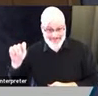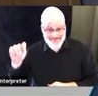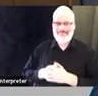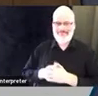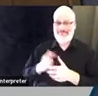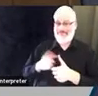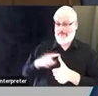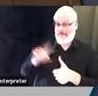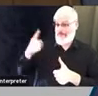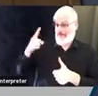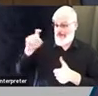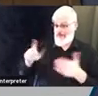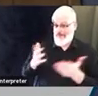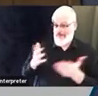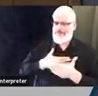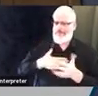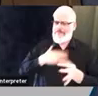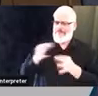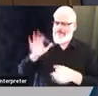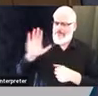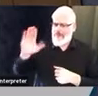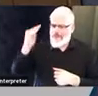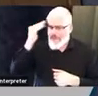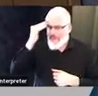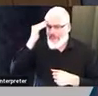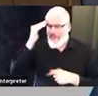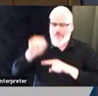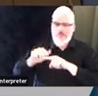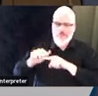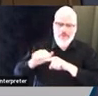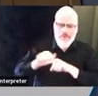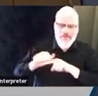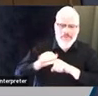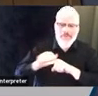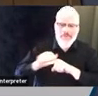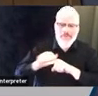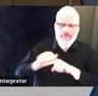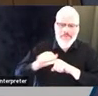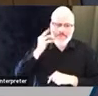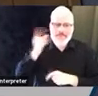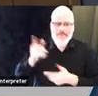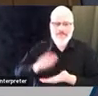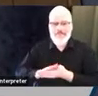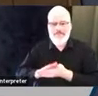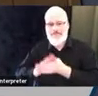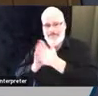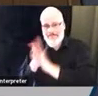experience that has prepared you to serve as a fire chief.